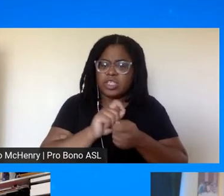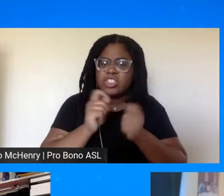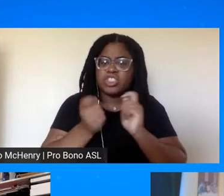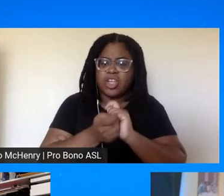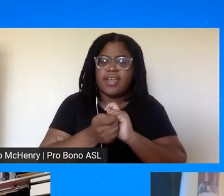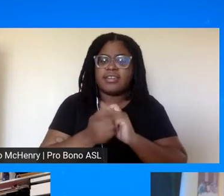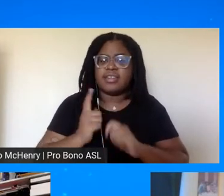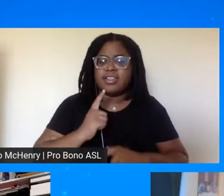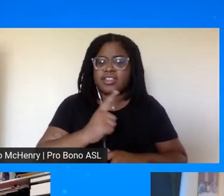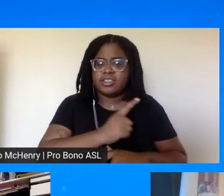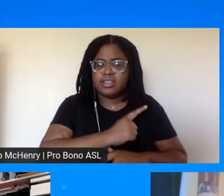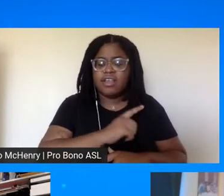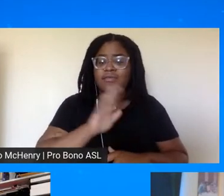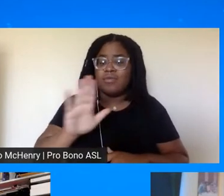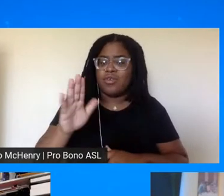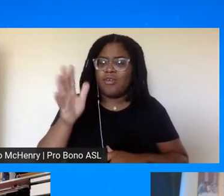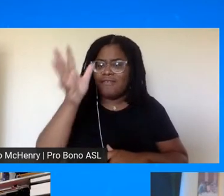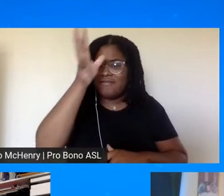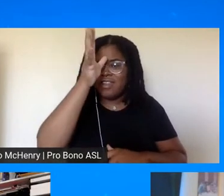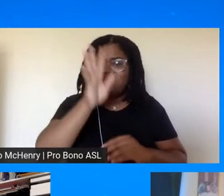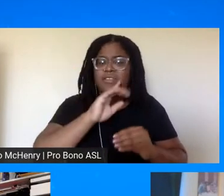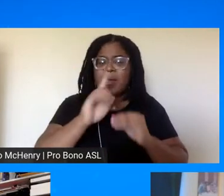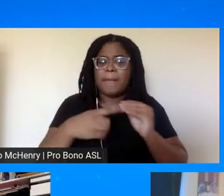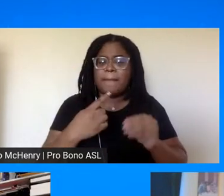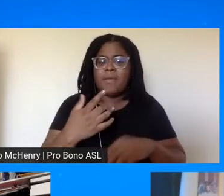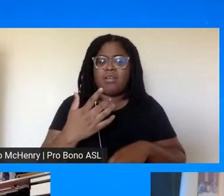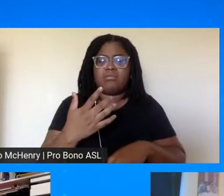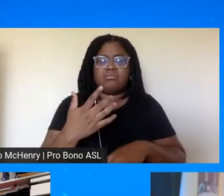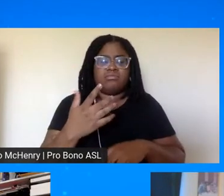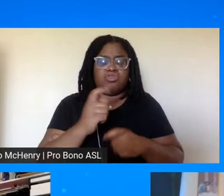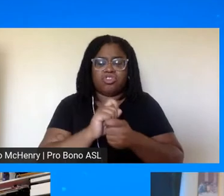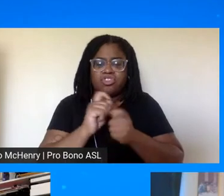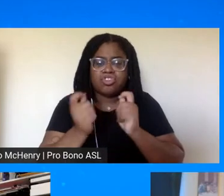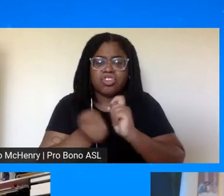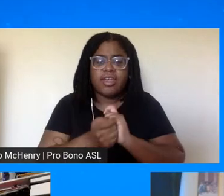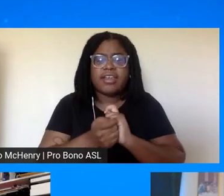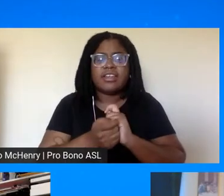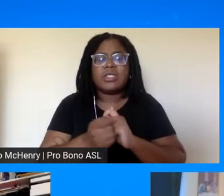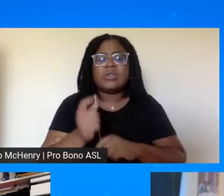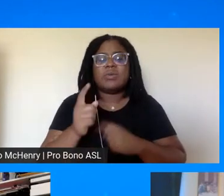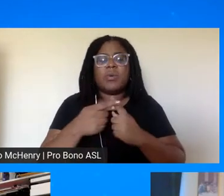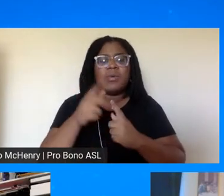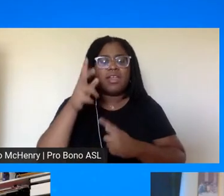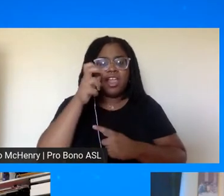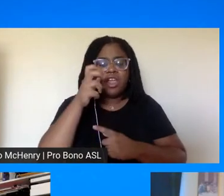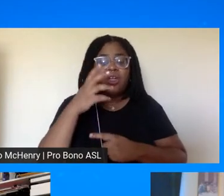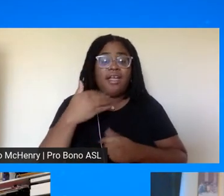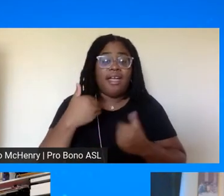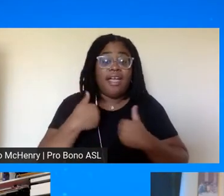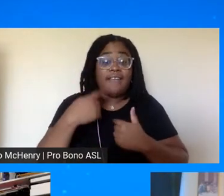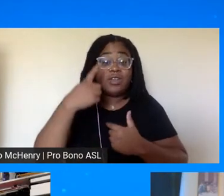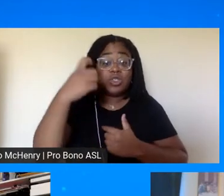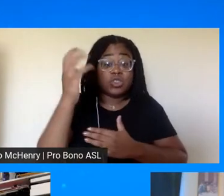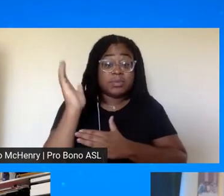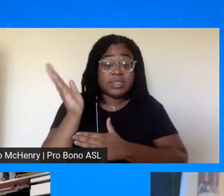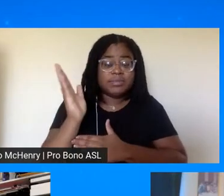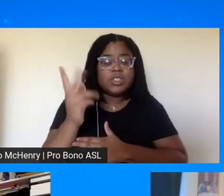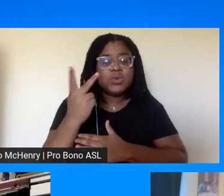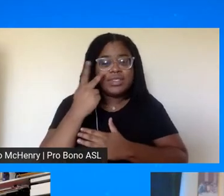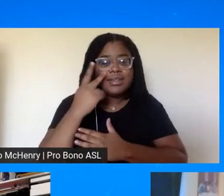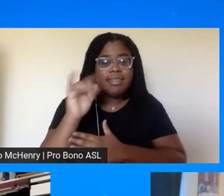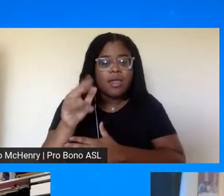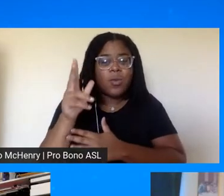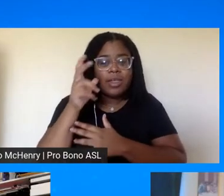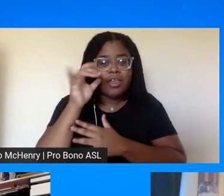for heart change and legislative change and i believe when we when we hear that i have a dream speech we can hear that that he